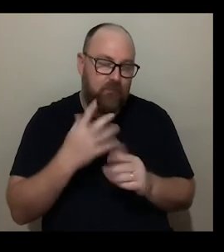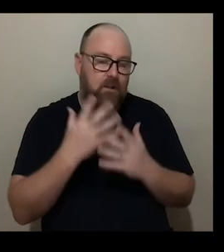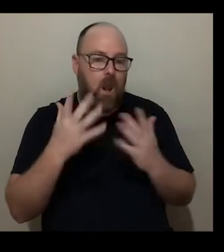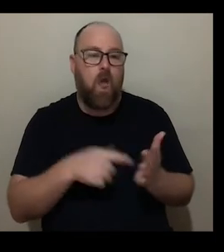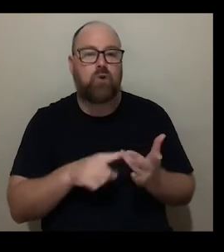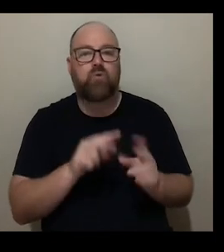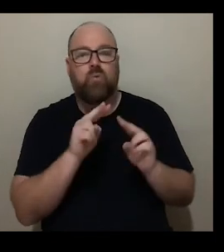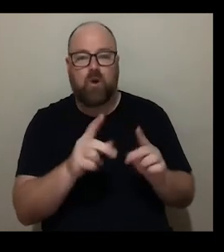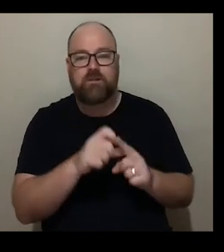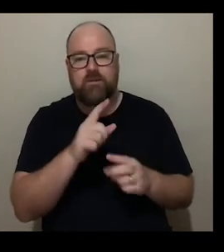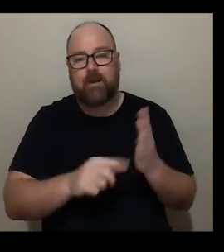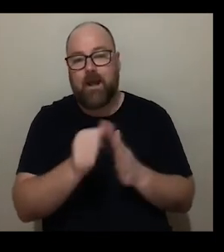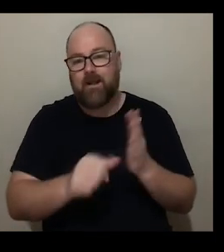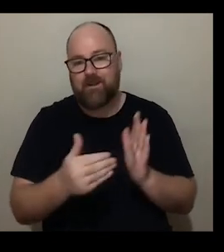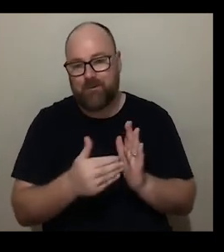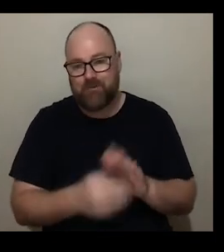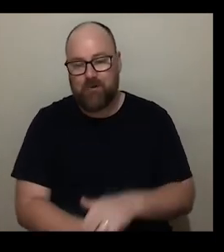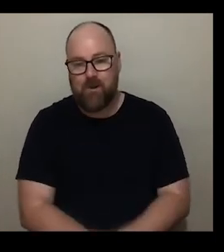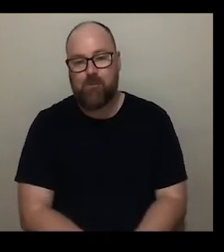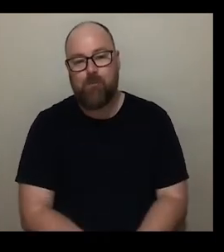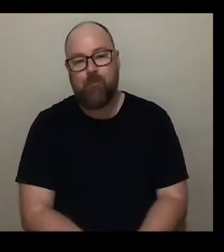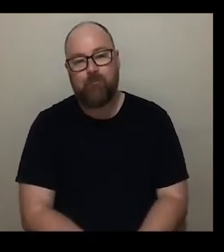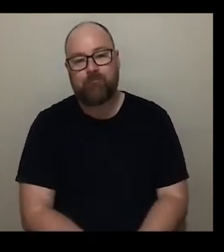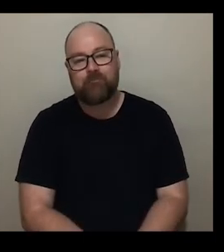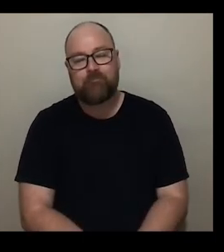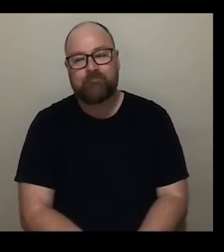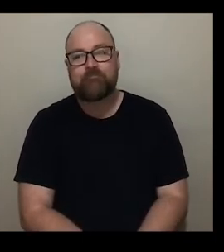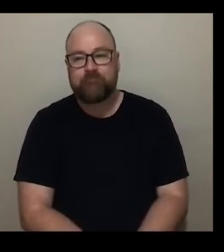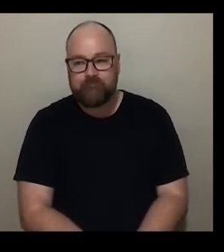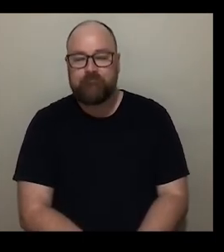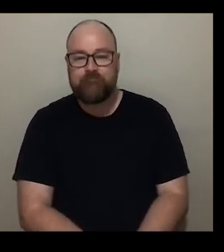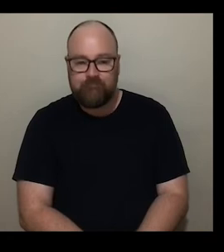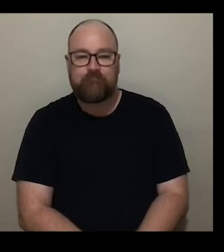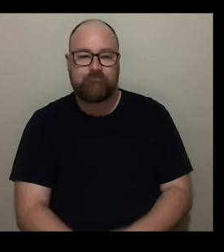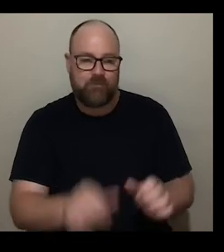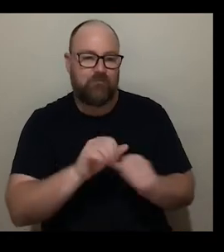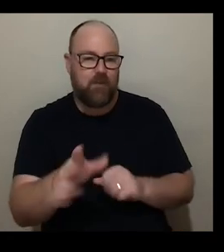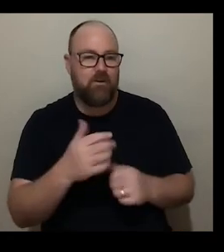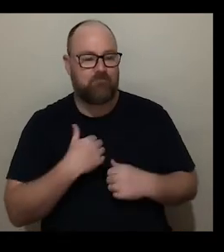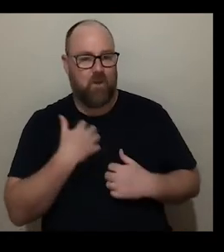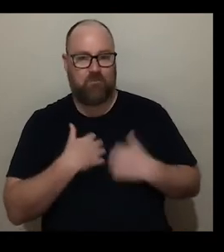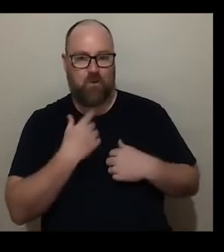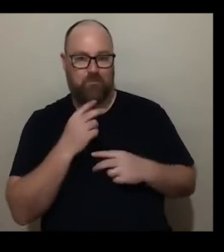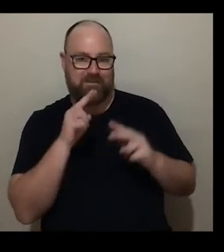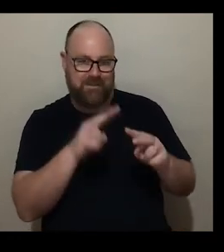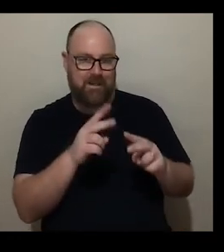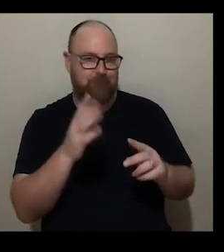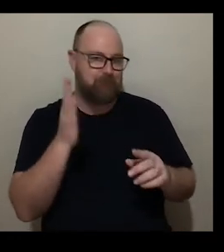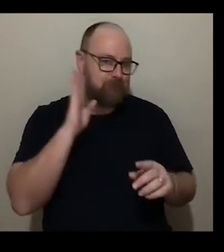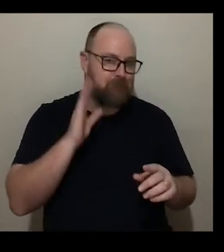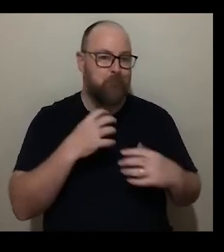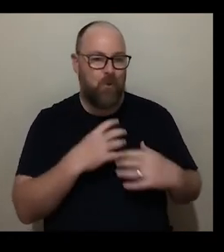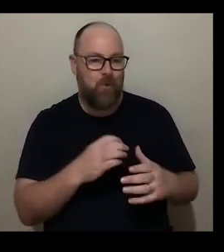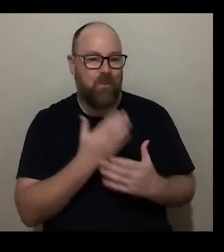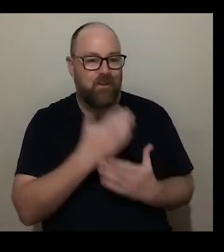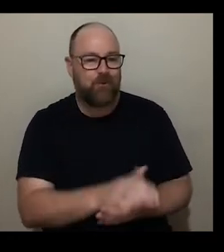lot to watch in disability arts happening right now fabulous and we look forward to seeing and hearing more thank you both for your time really appreciate